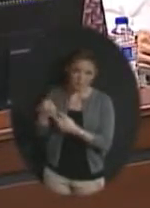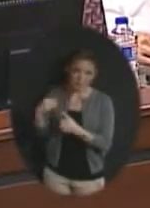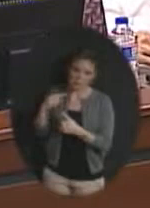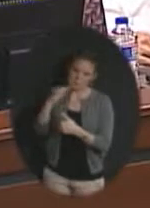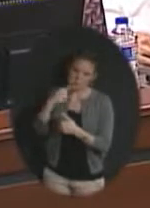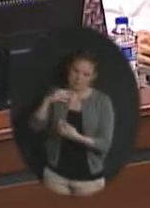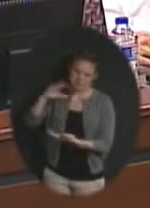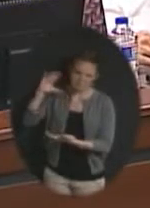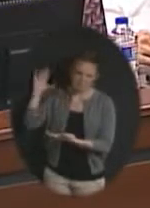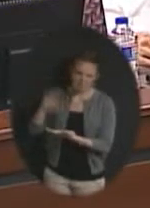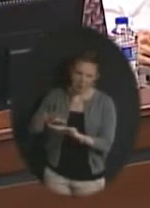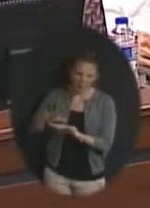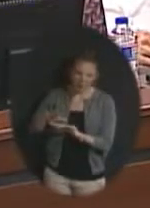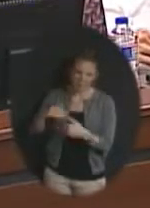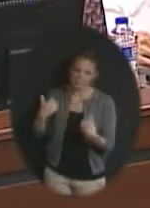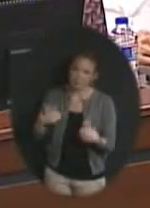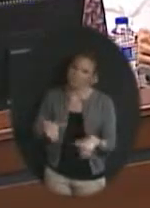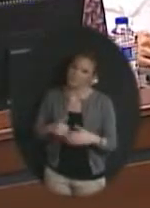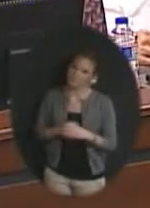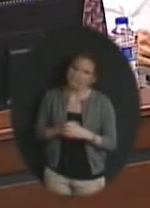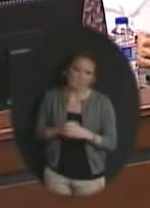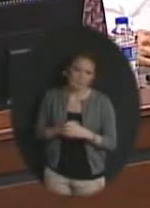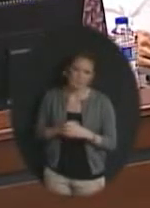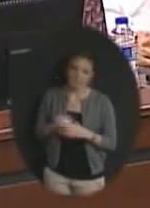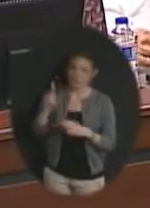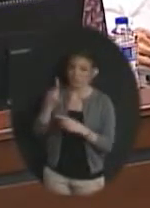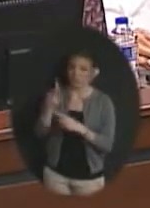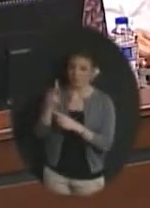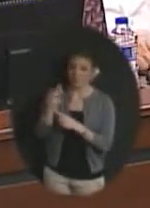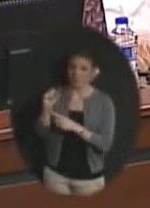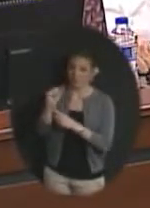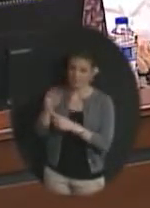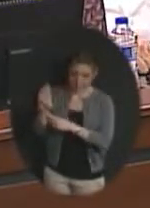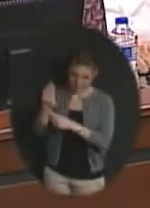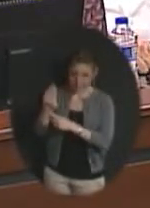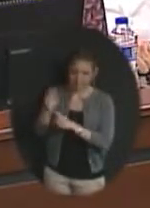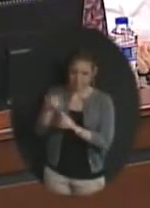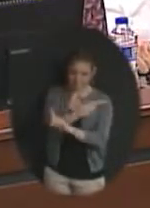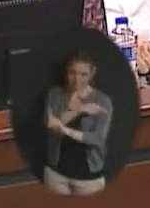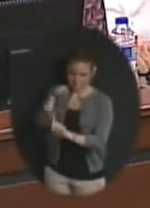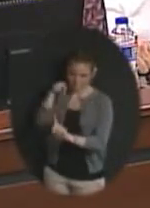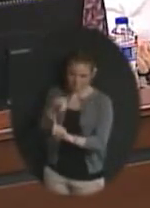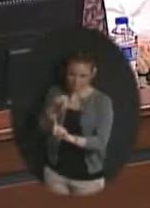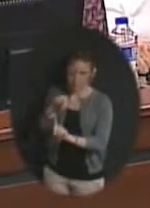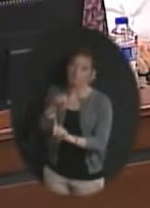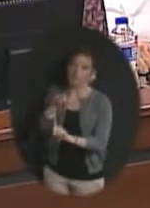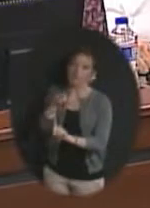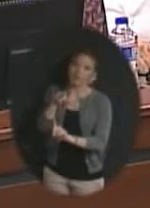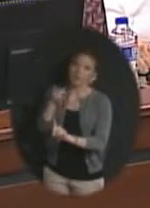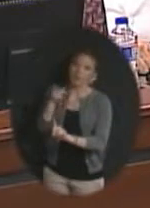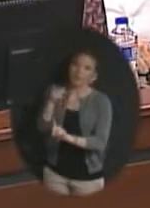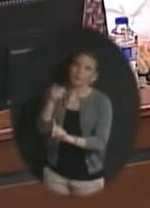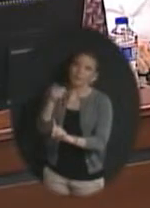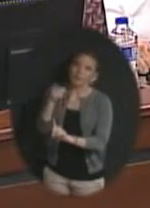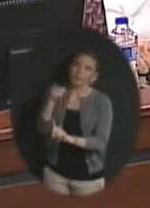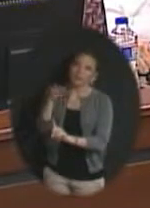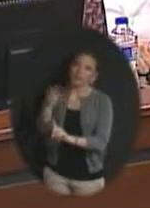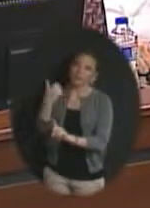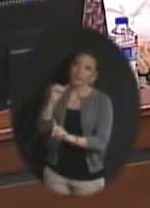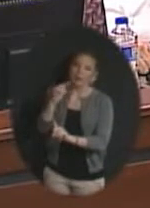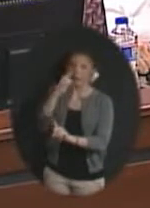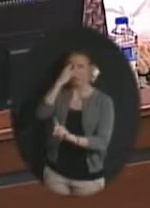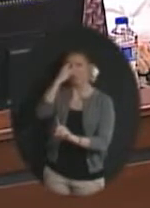significant so what KSB is doing getting back to to them is looking at what